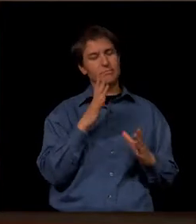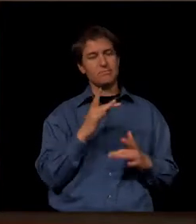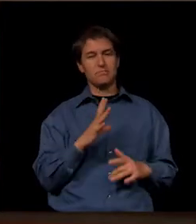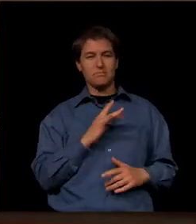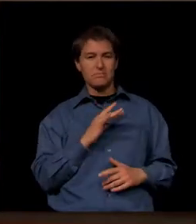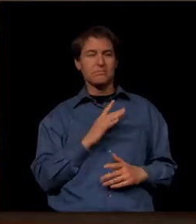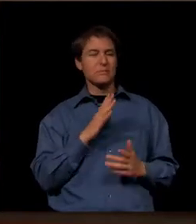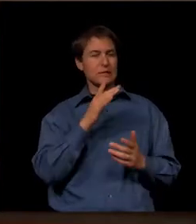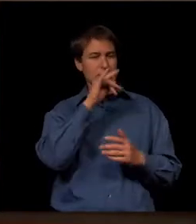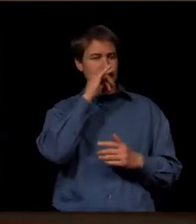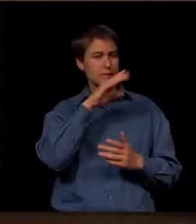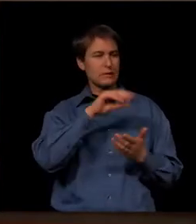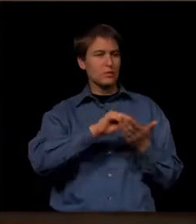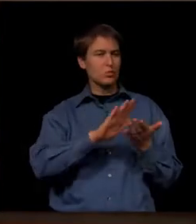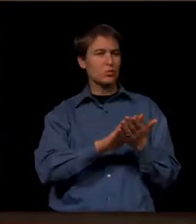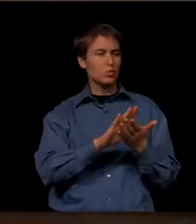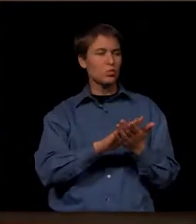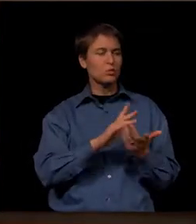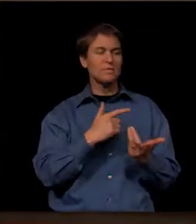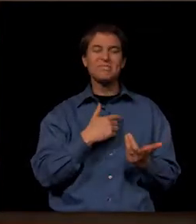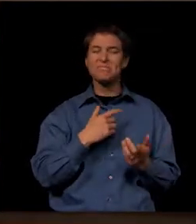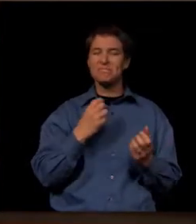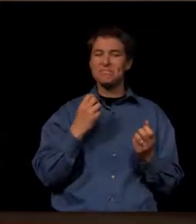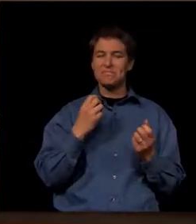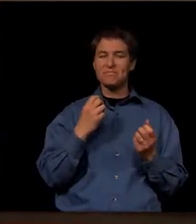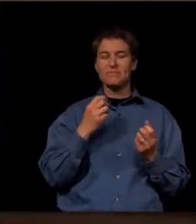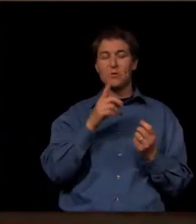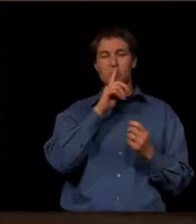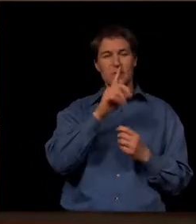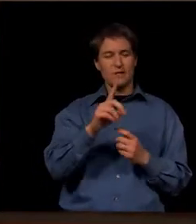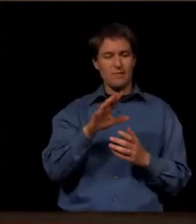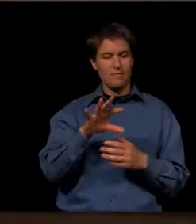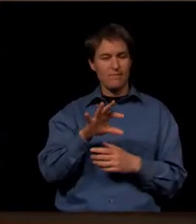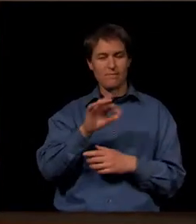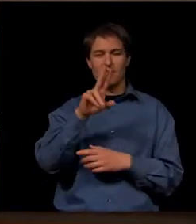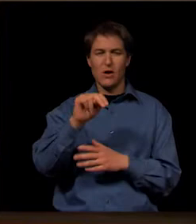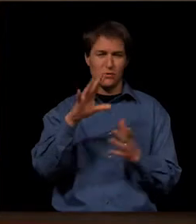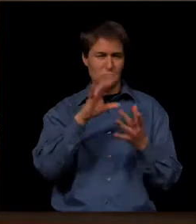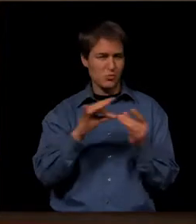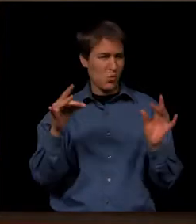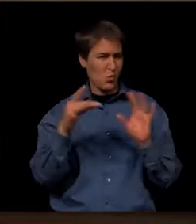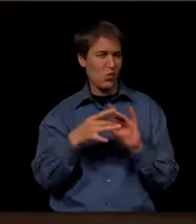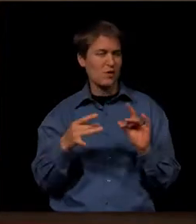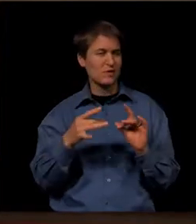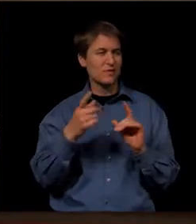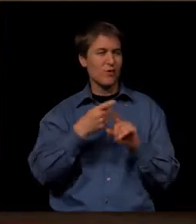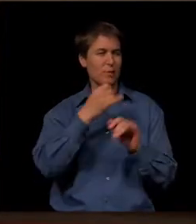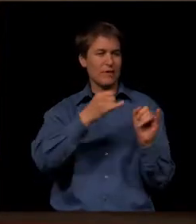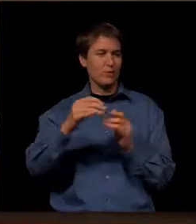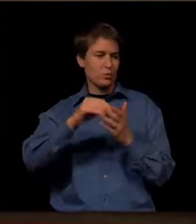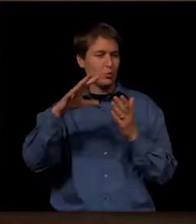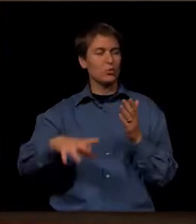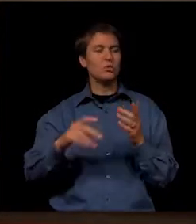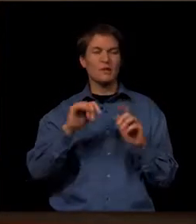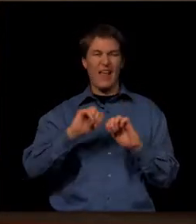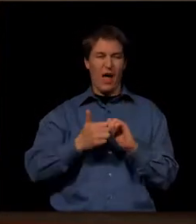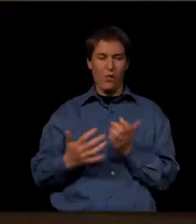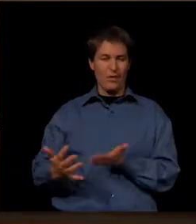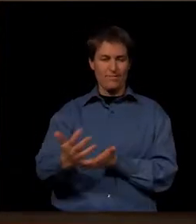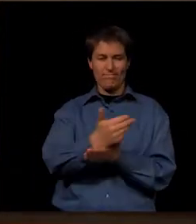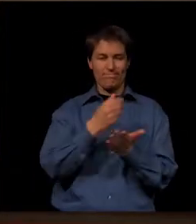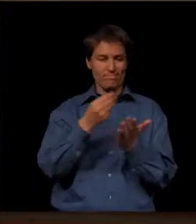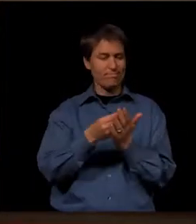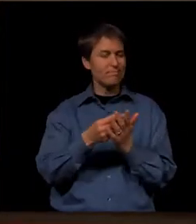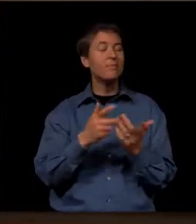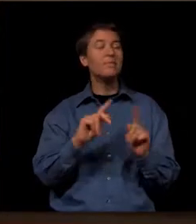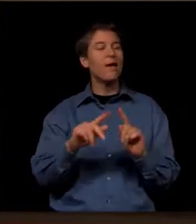come together. A lot of fun stories in terms of how it was collected and stories of individual kids. But a lot of engagement that happened in